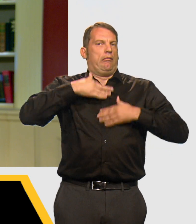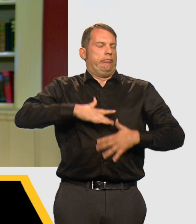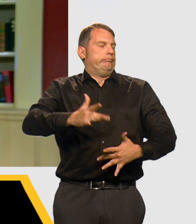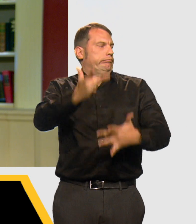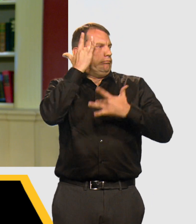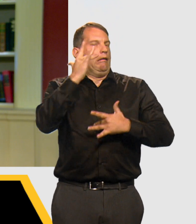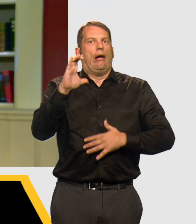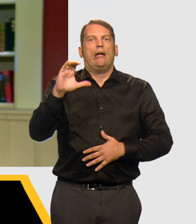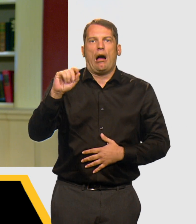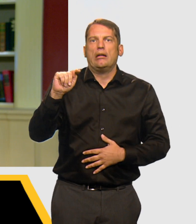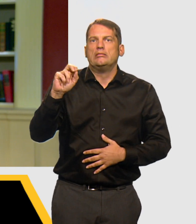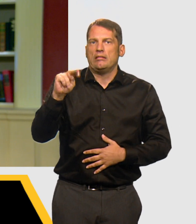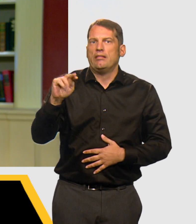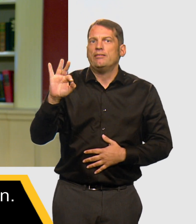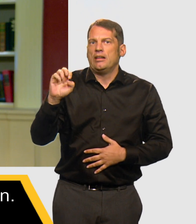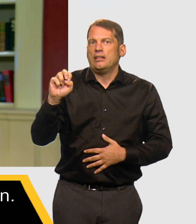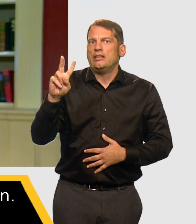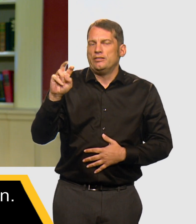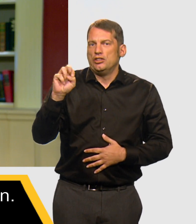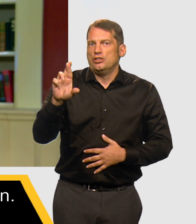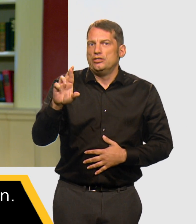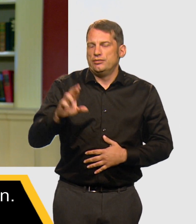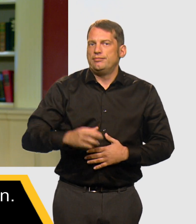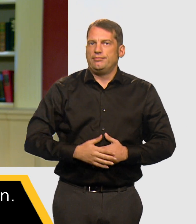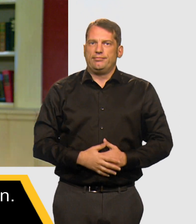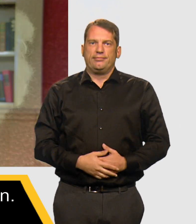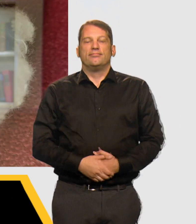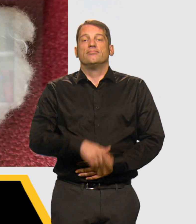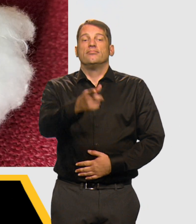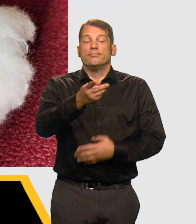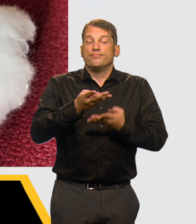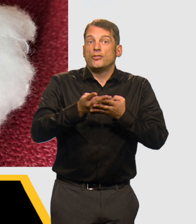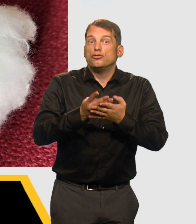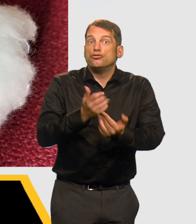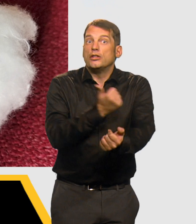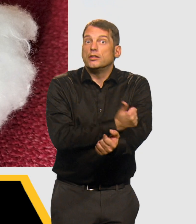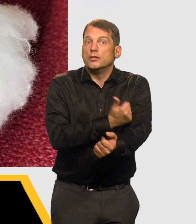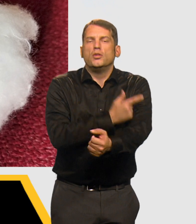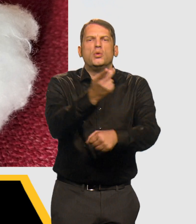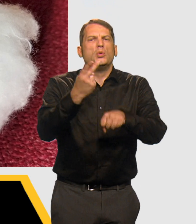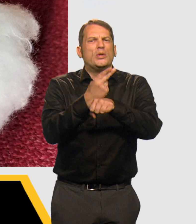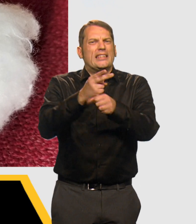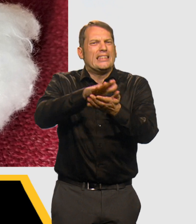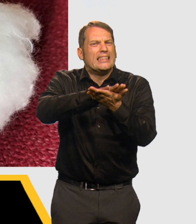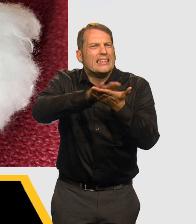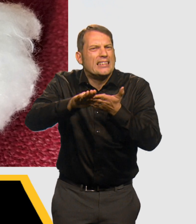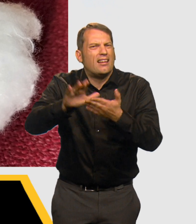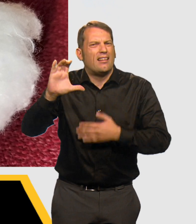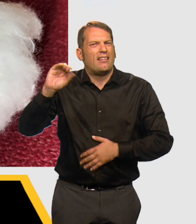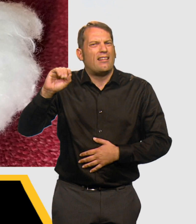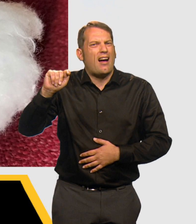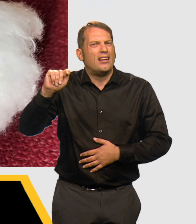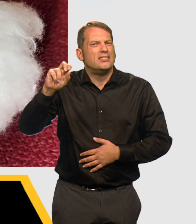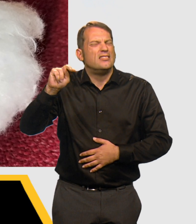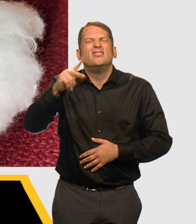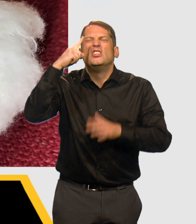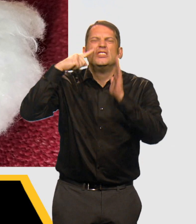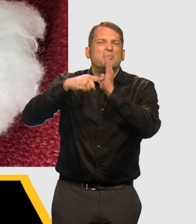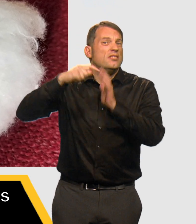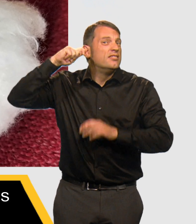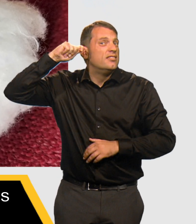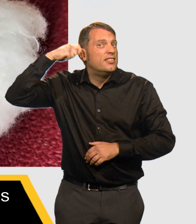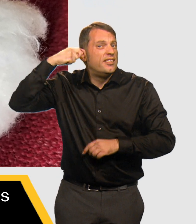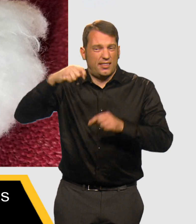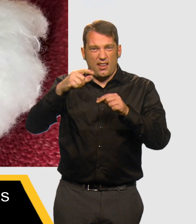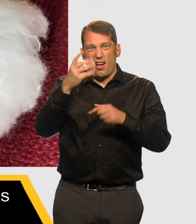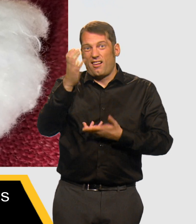cause you to inject the bacteria that causes cotton fever. Using sterile cotton, such as q-tips and cotton balls,